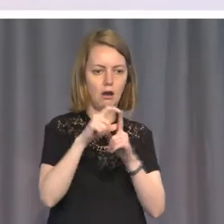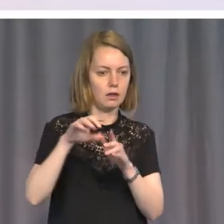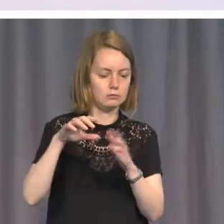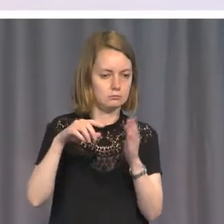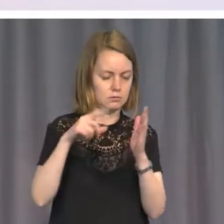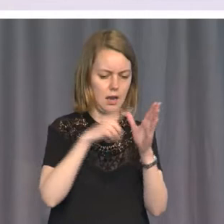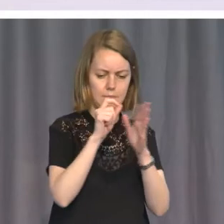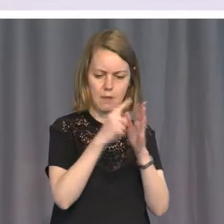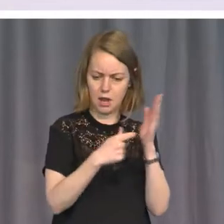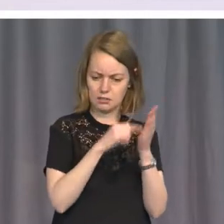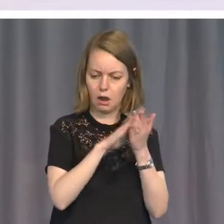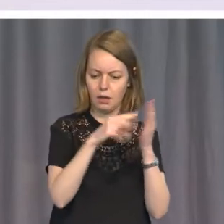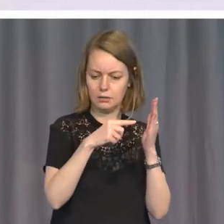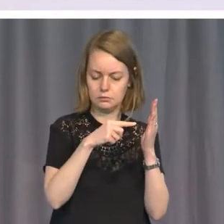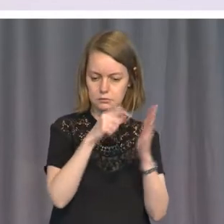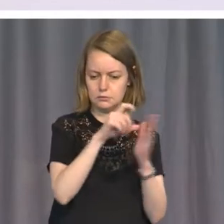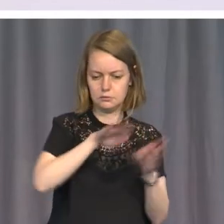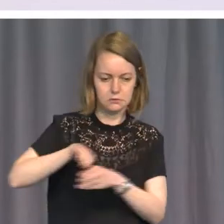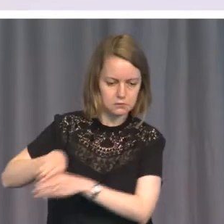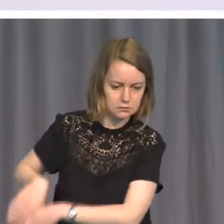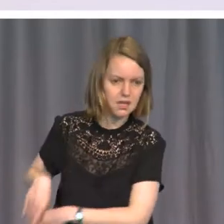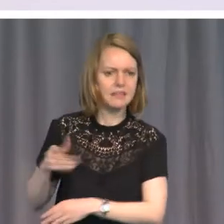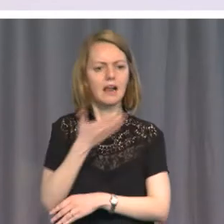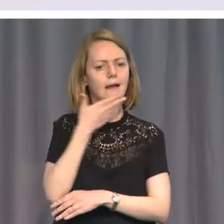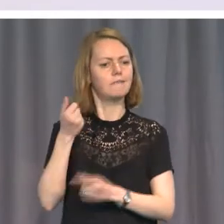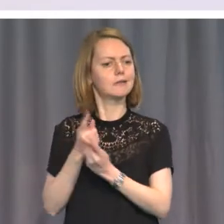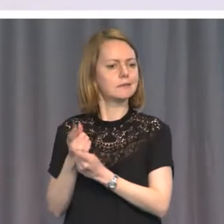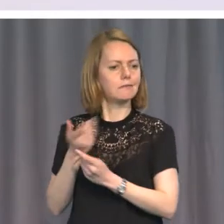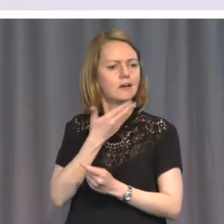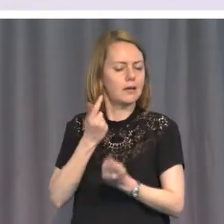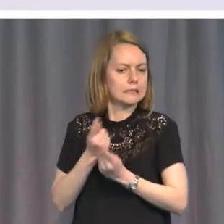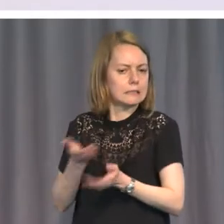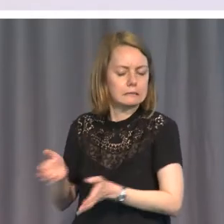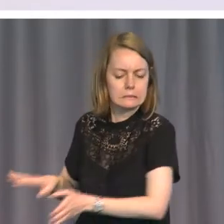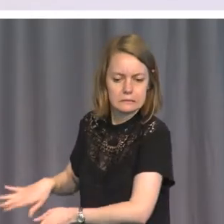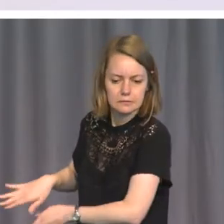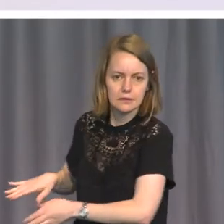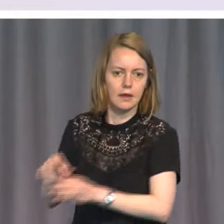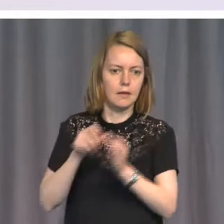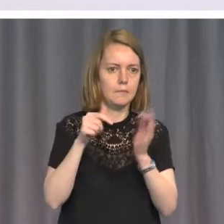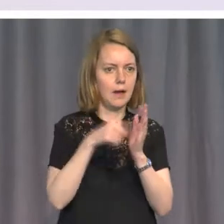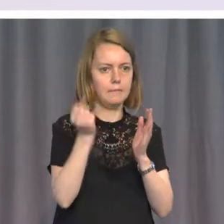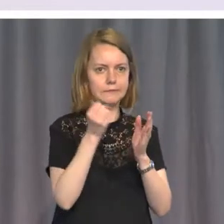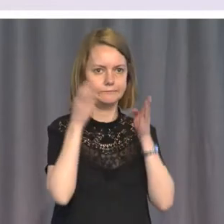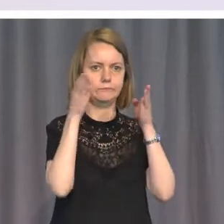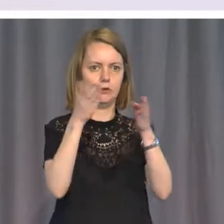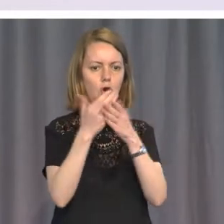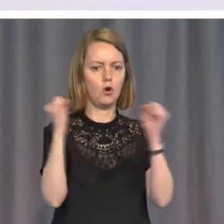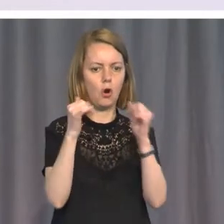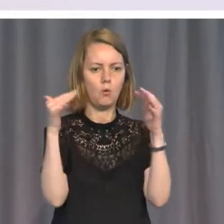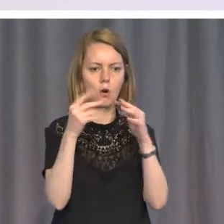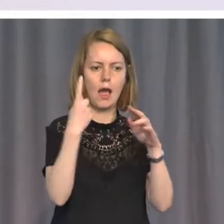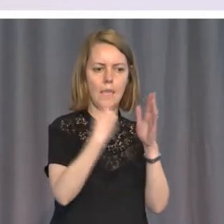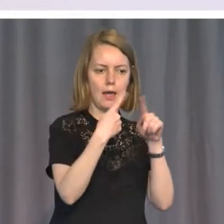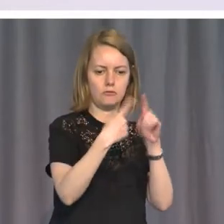good conventions. As someone said, looking at the killing fields of Rwanda, the road to hell is paved with